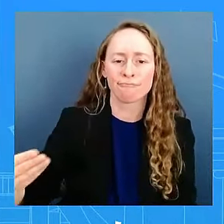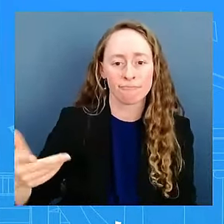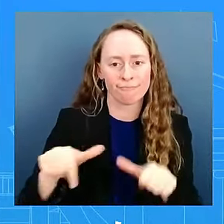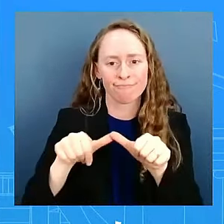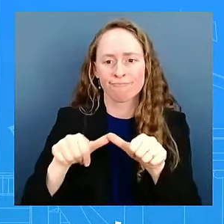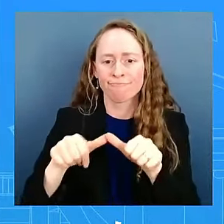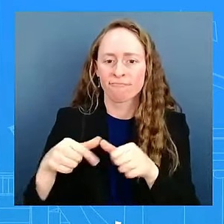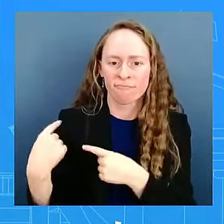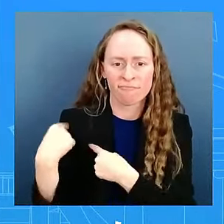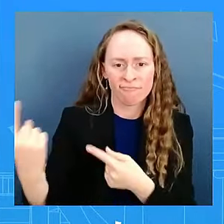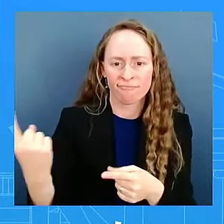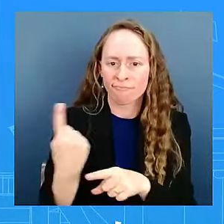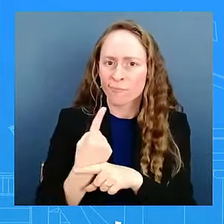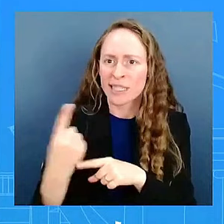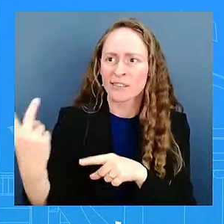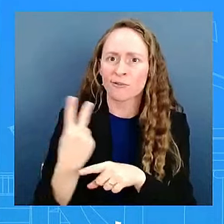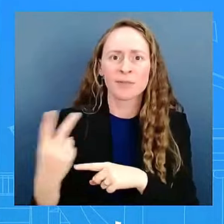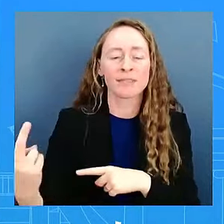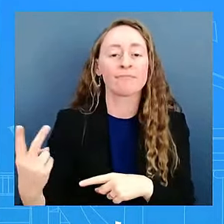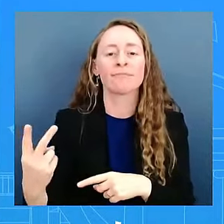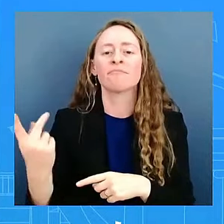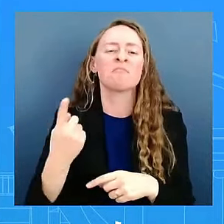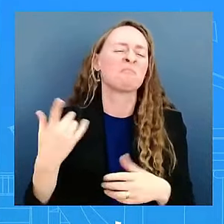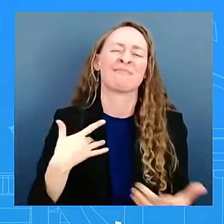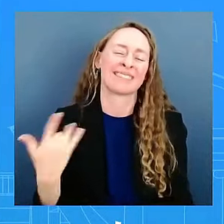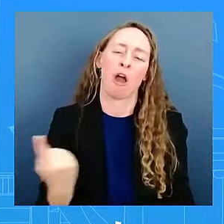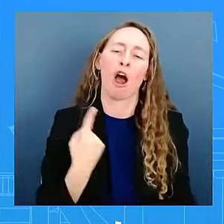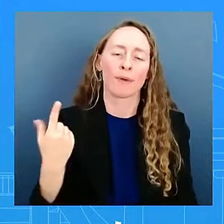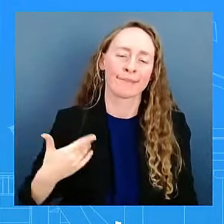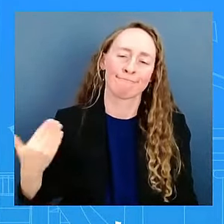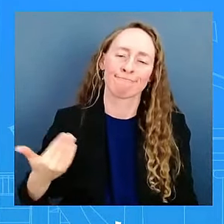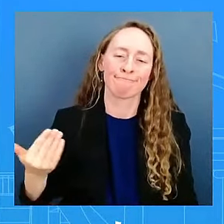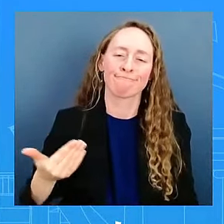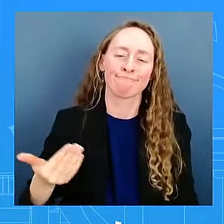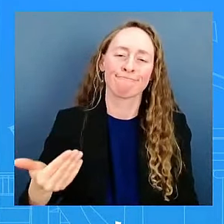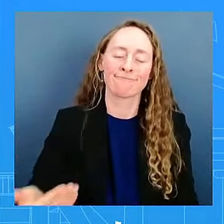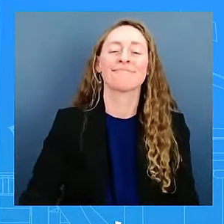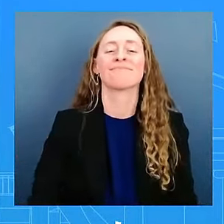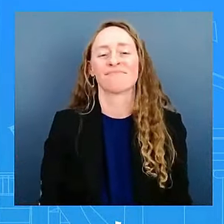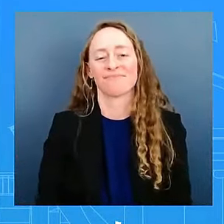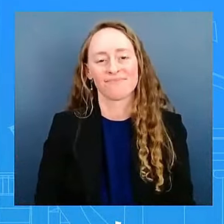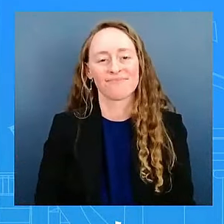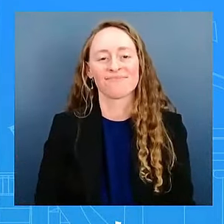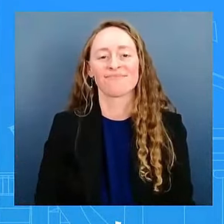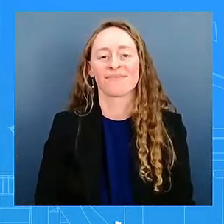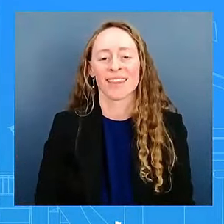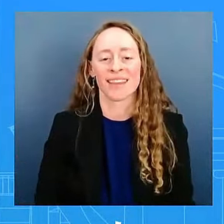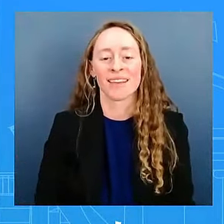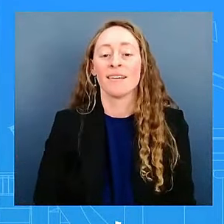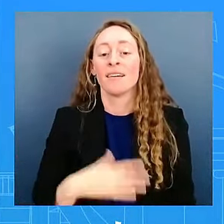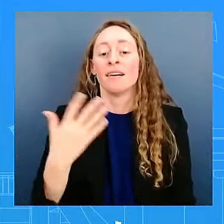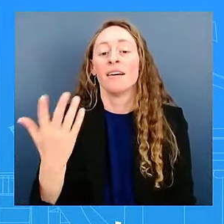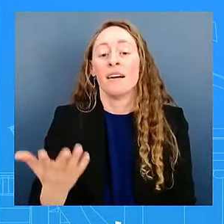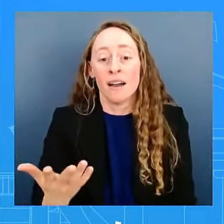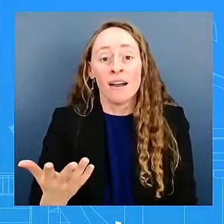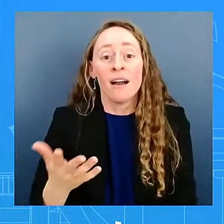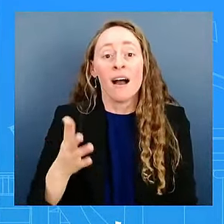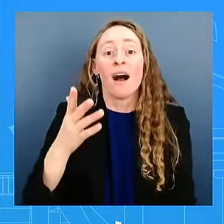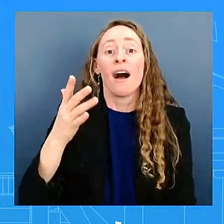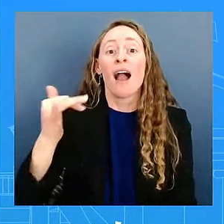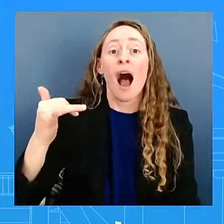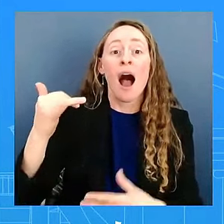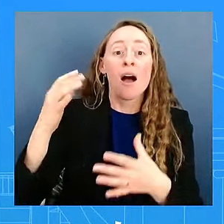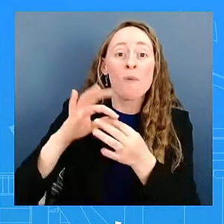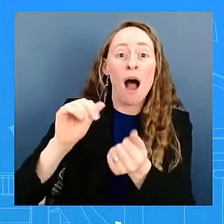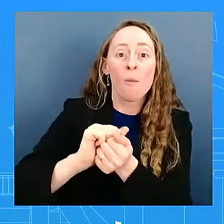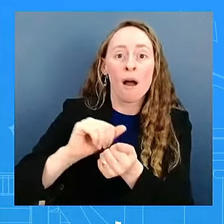that normally as well, so it's nothing new there, but I don't want to get into their private discussion. As